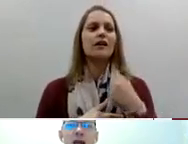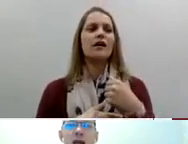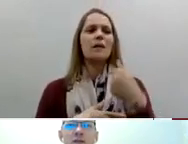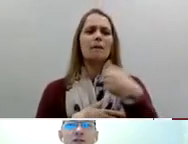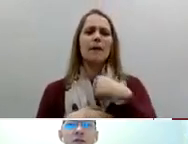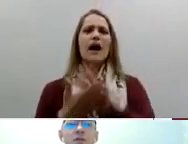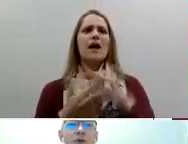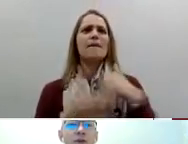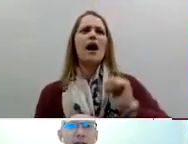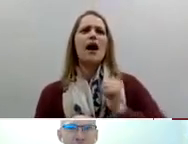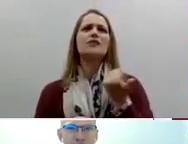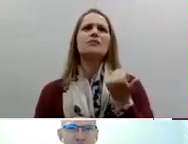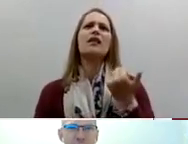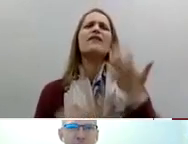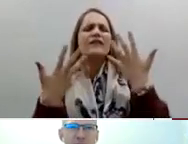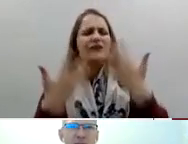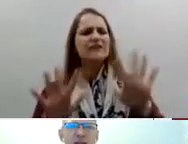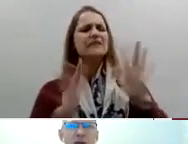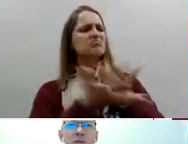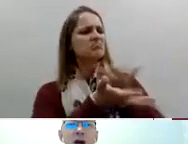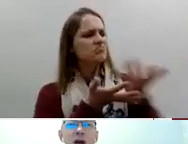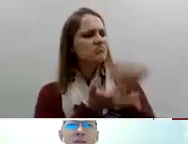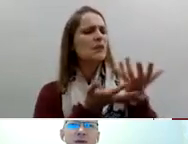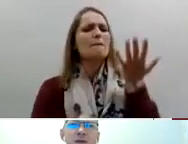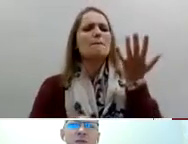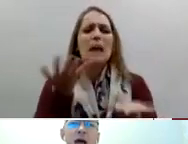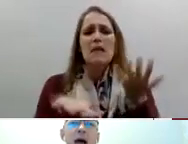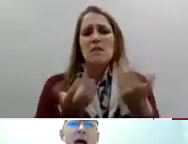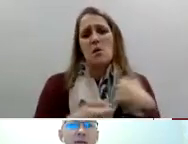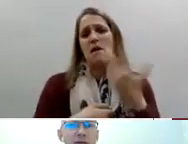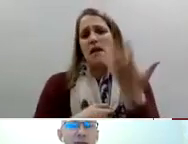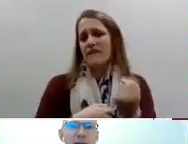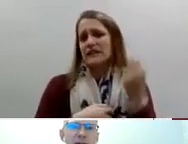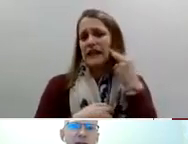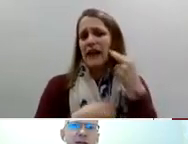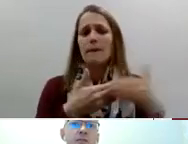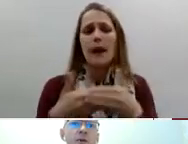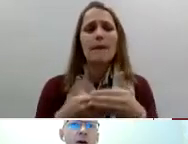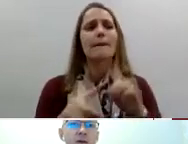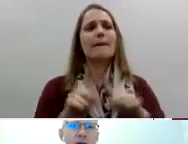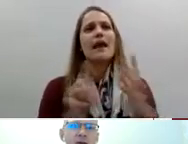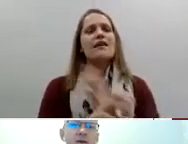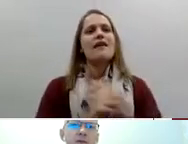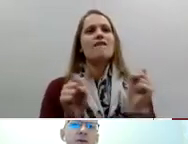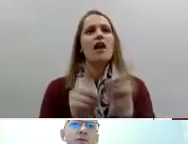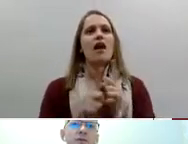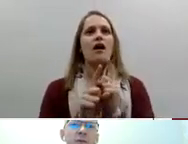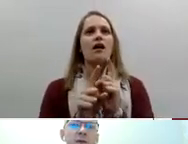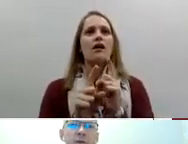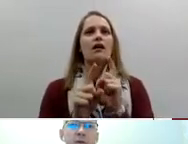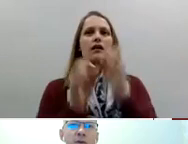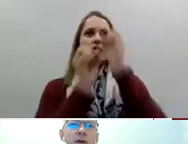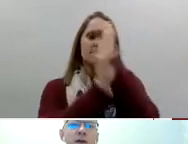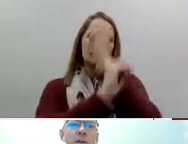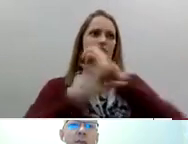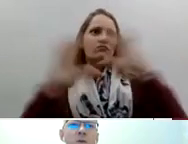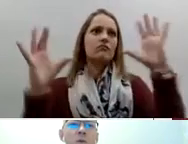and she was born deaf so me and my husband we have discussed prior to the daughter being